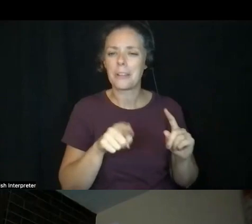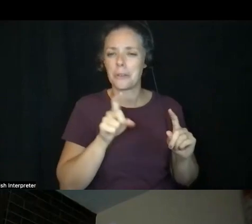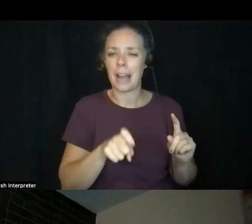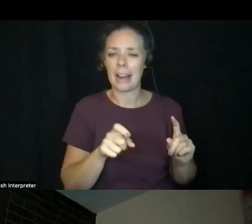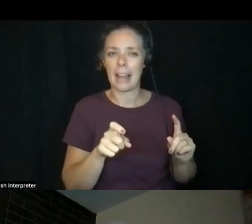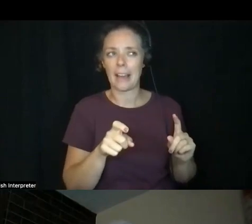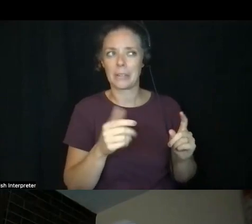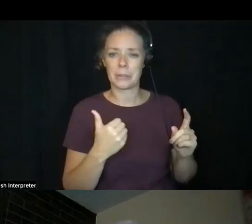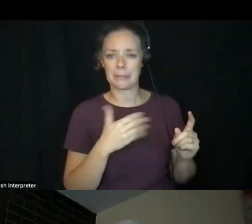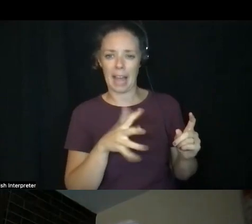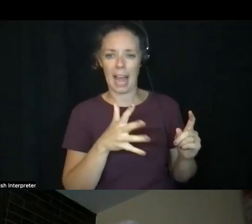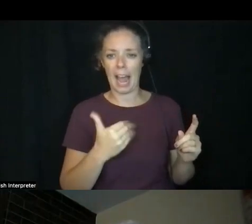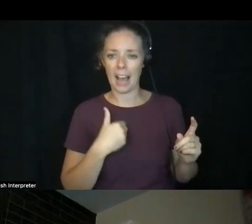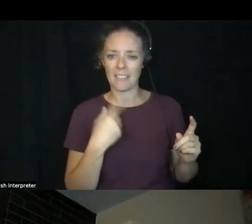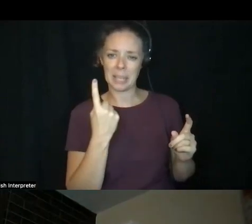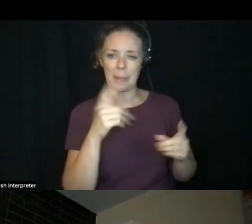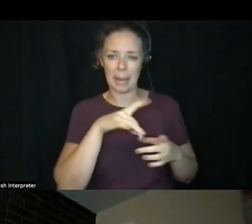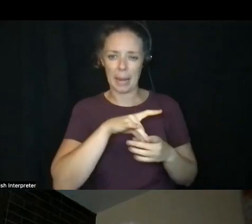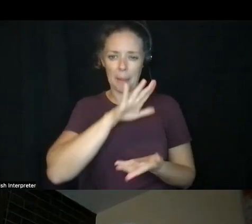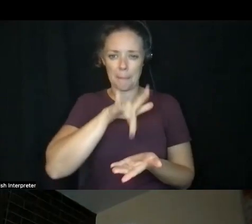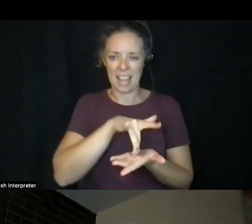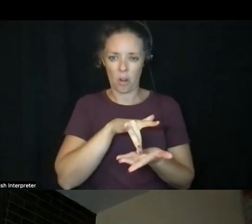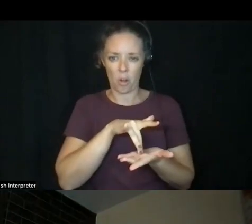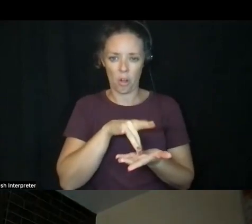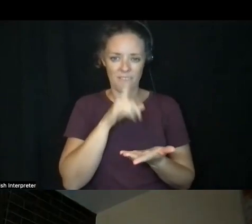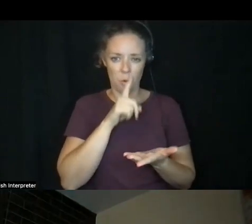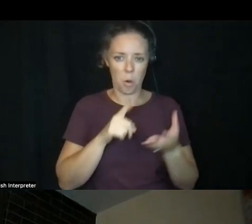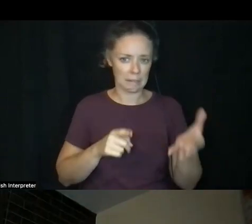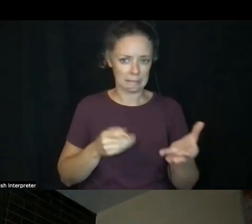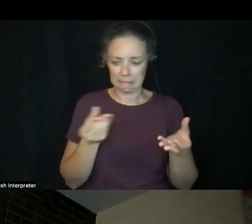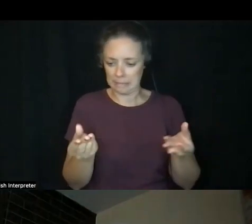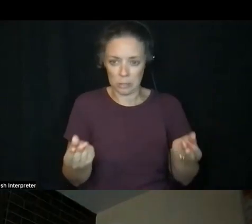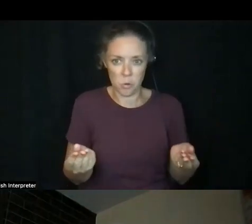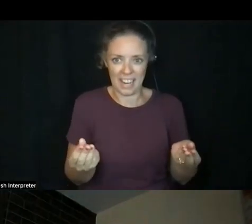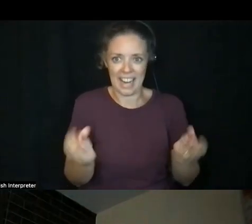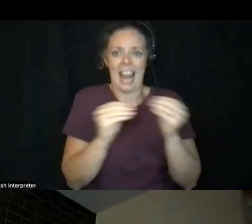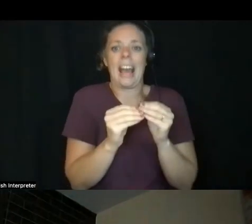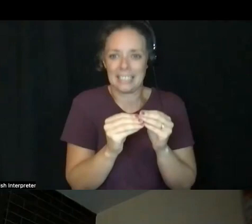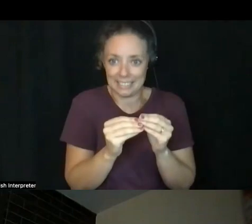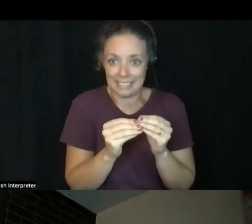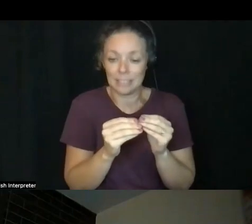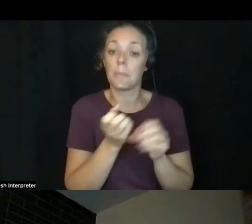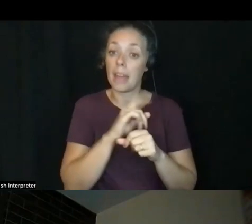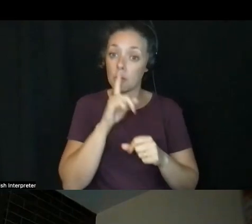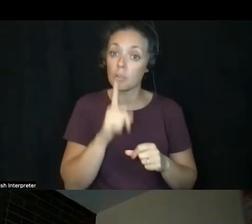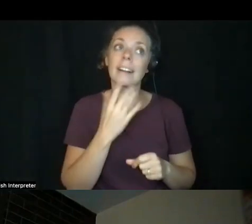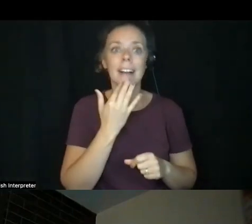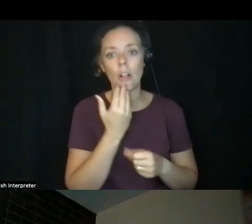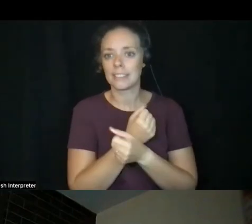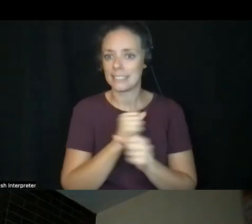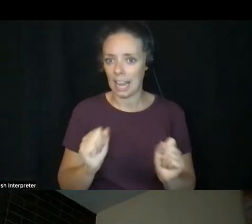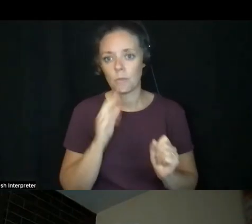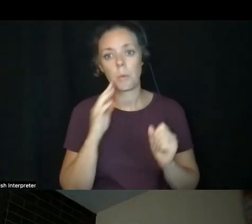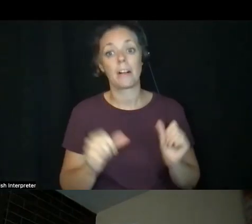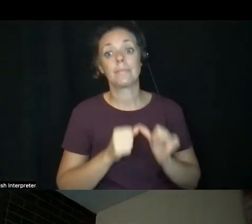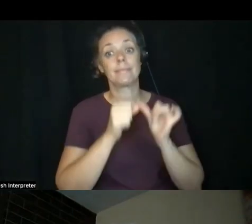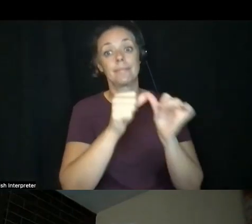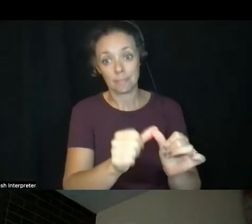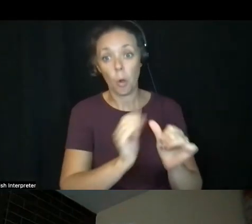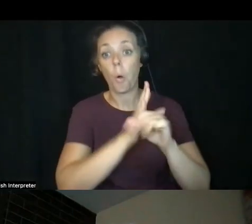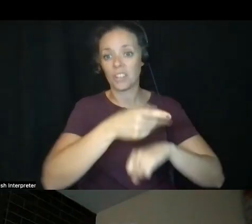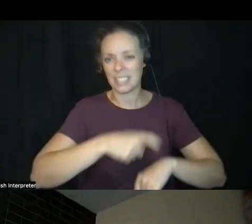middle to make them connect and to be color safe and to last over time.